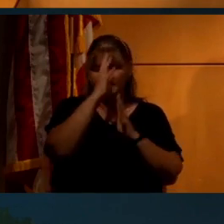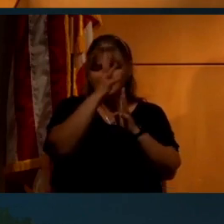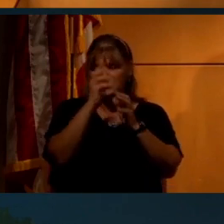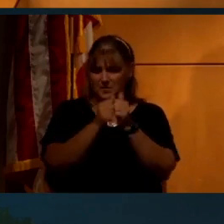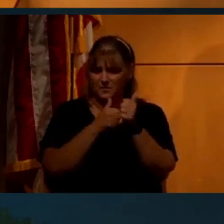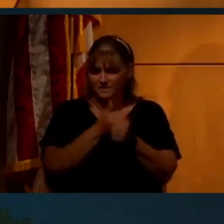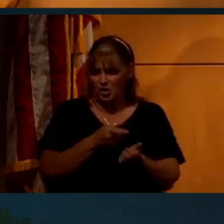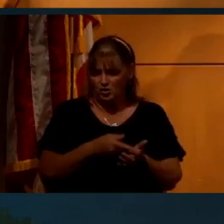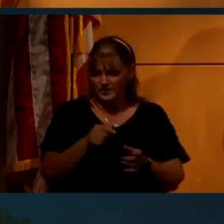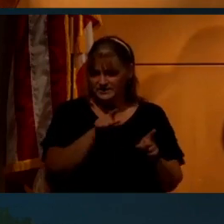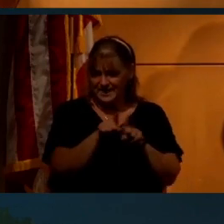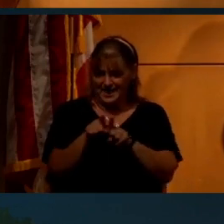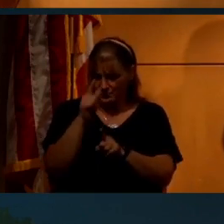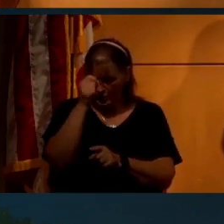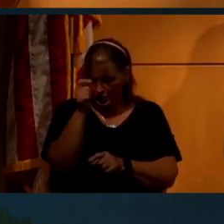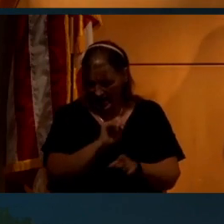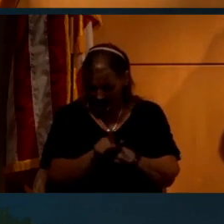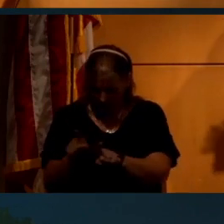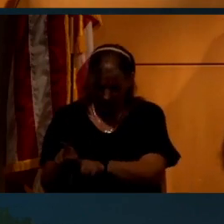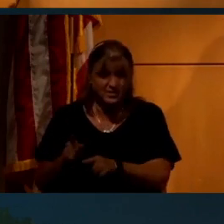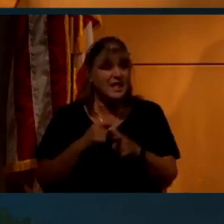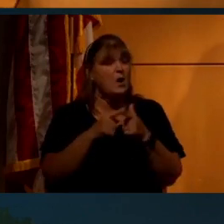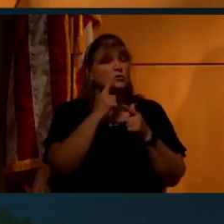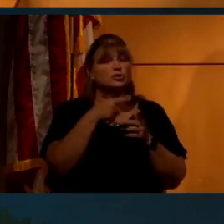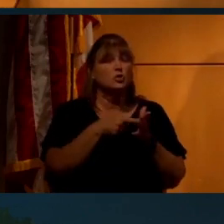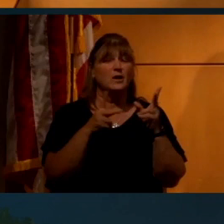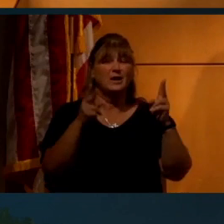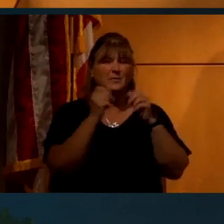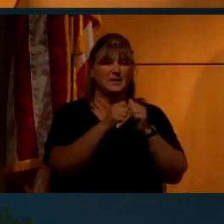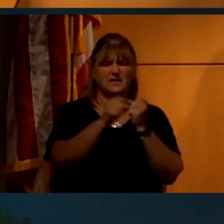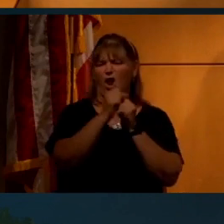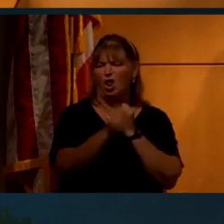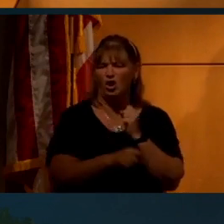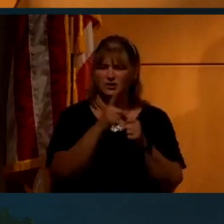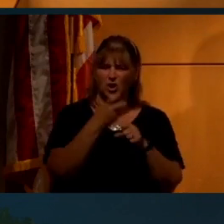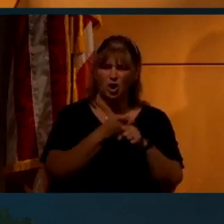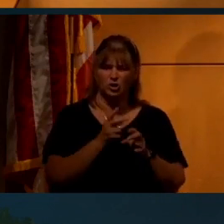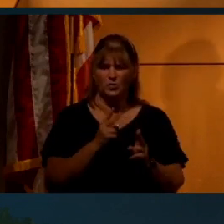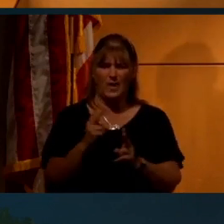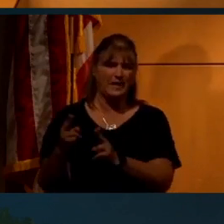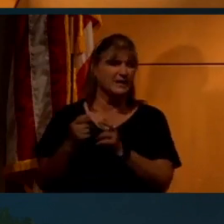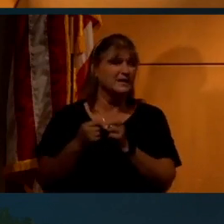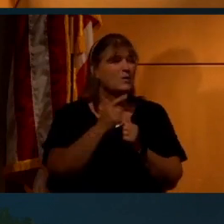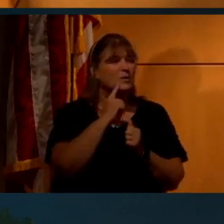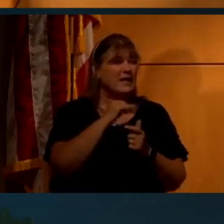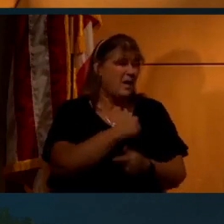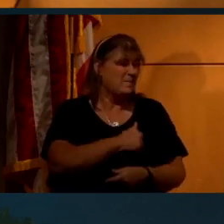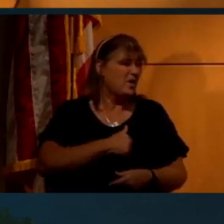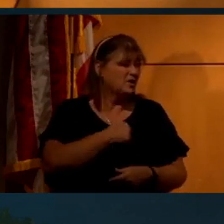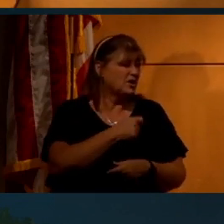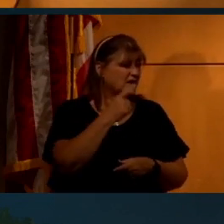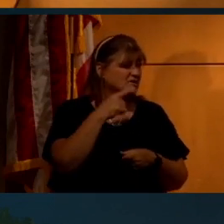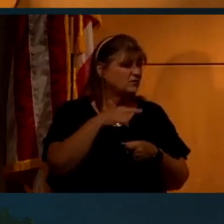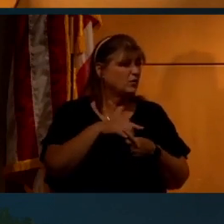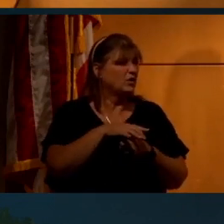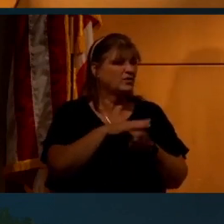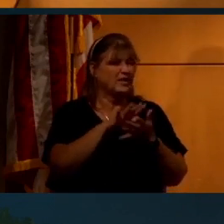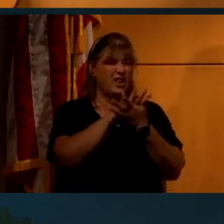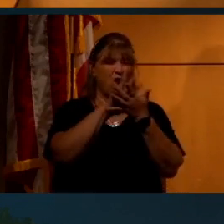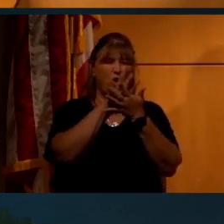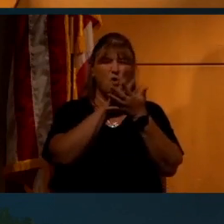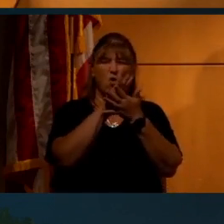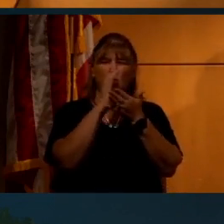All right. I didn't want to show the clip of this because it's way too long, and it was hard to edit. And I should say, I apologize for the low resolution,